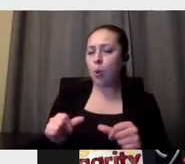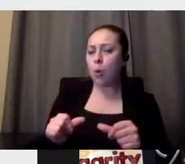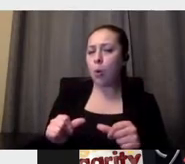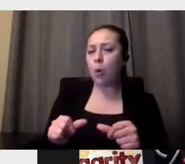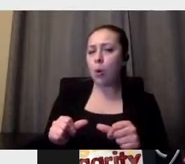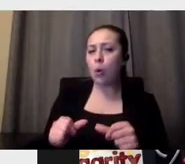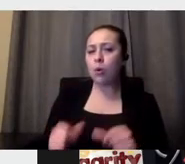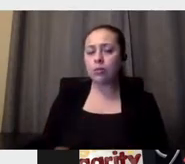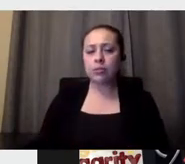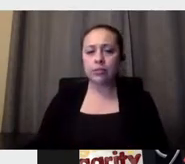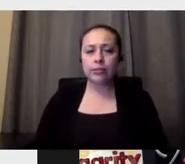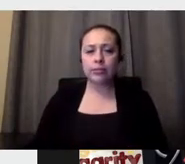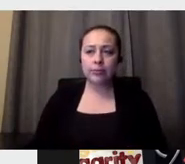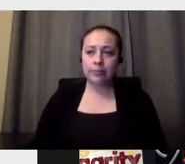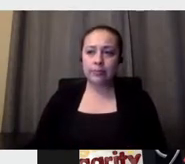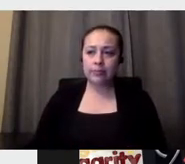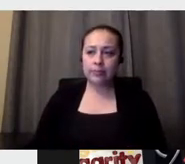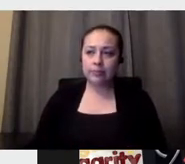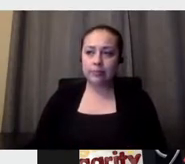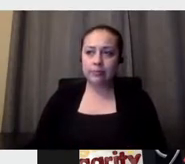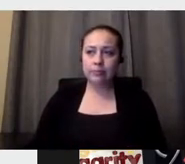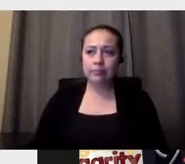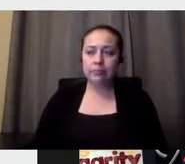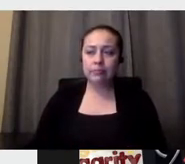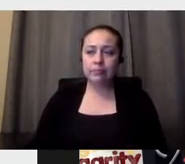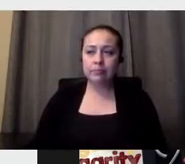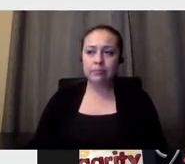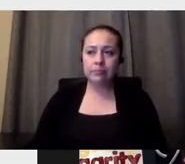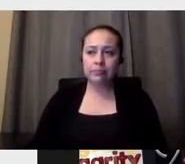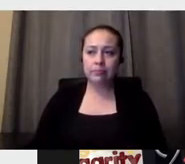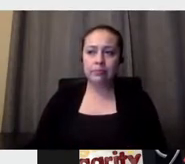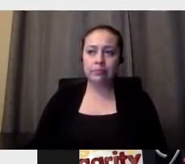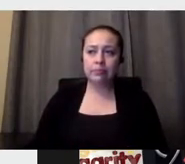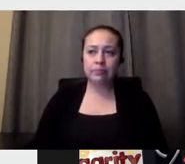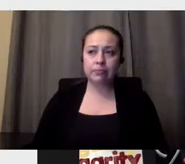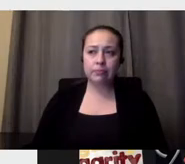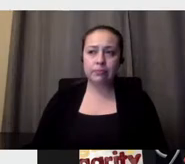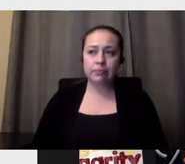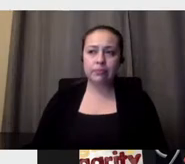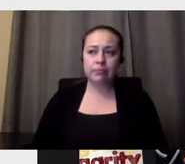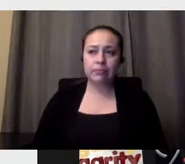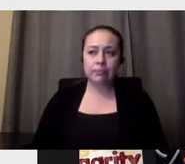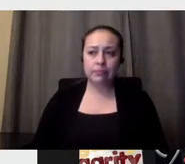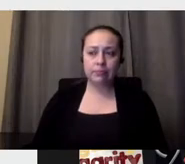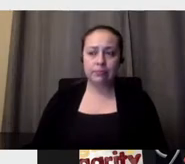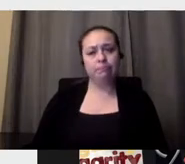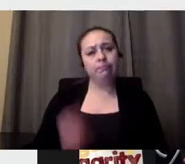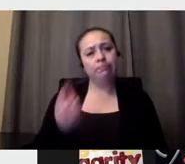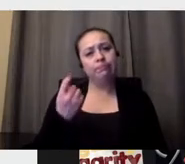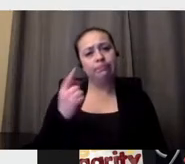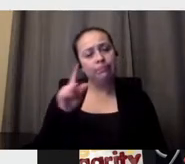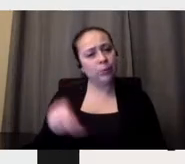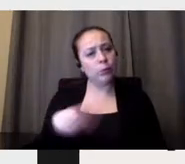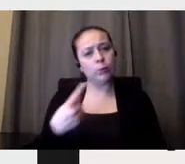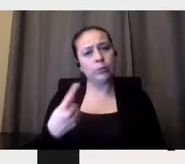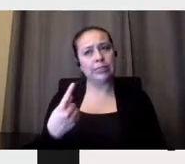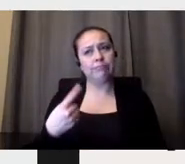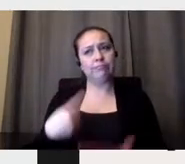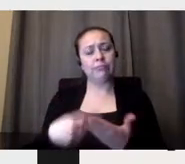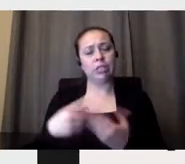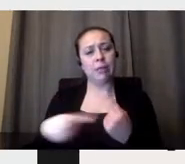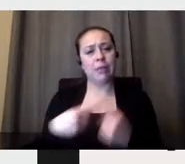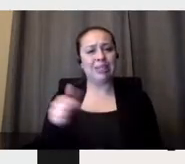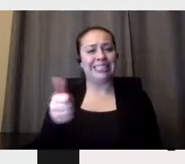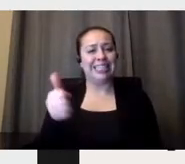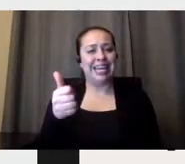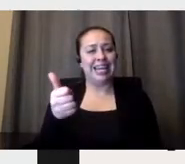we're going to talk about the 10% of the posters that made up the exhibition. I'm going to be showing